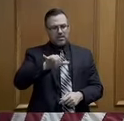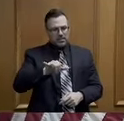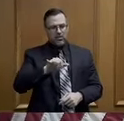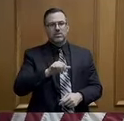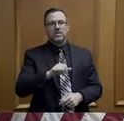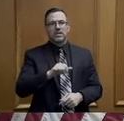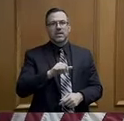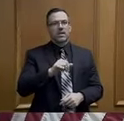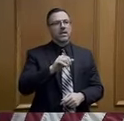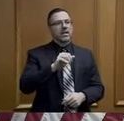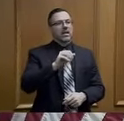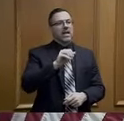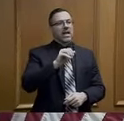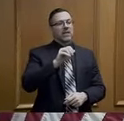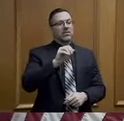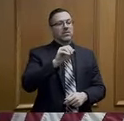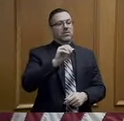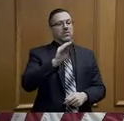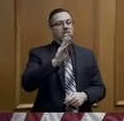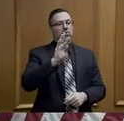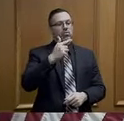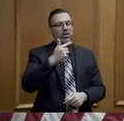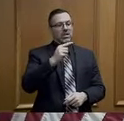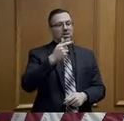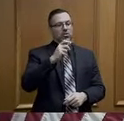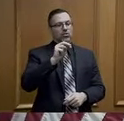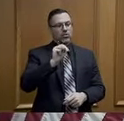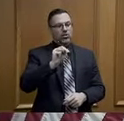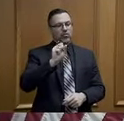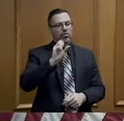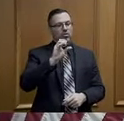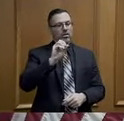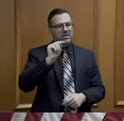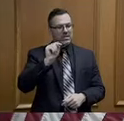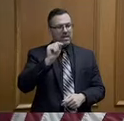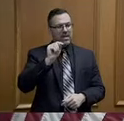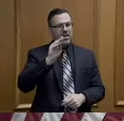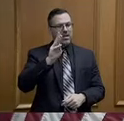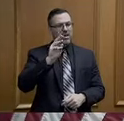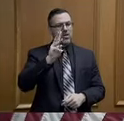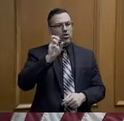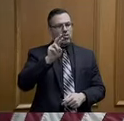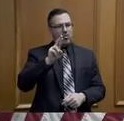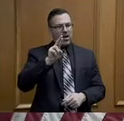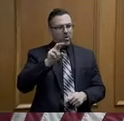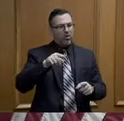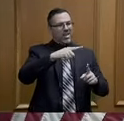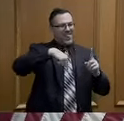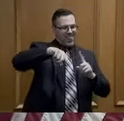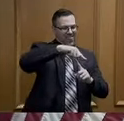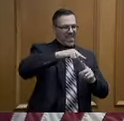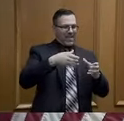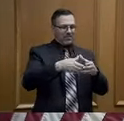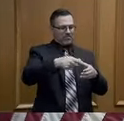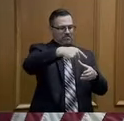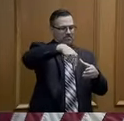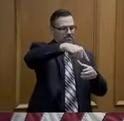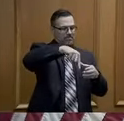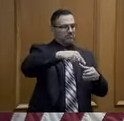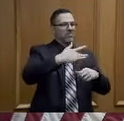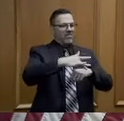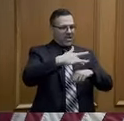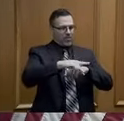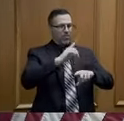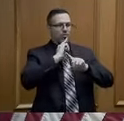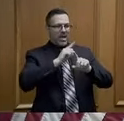Health and Brigadier General Scott Brower, who all are a part of the COVID-19 Unified Command to be available for questions